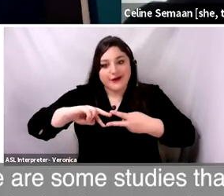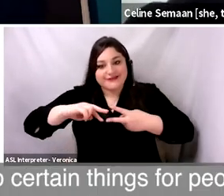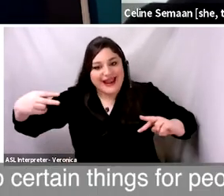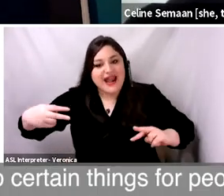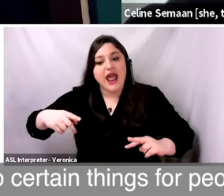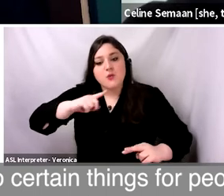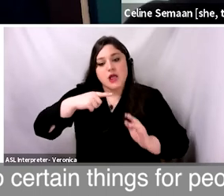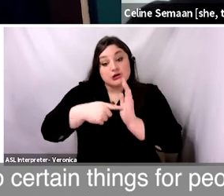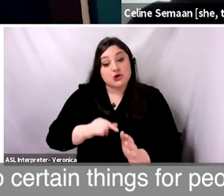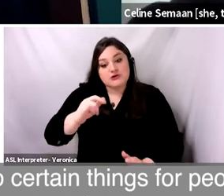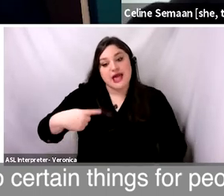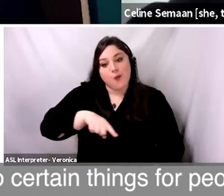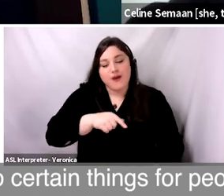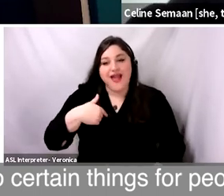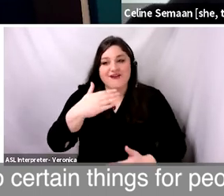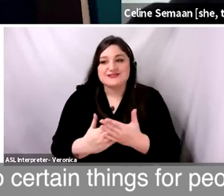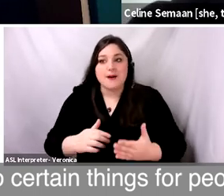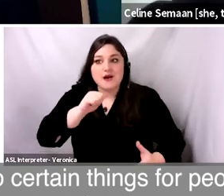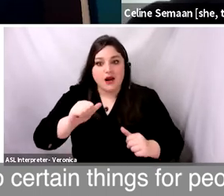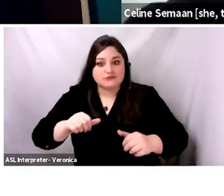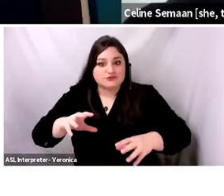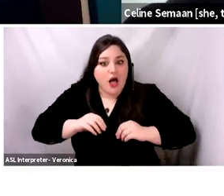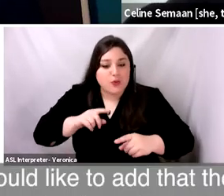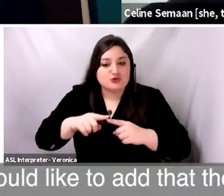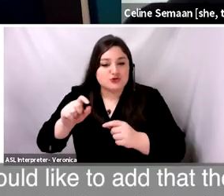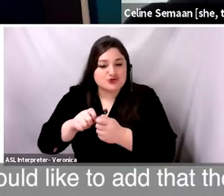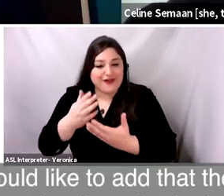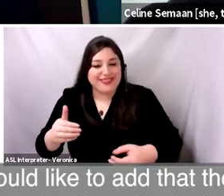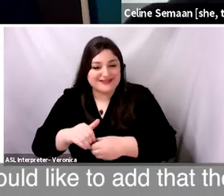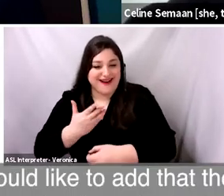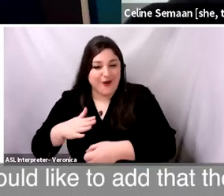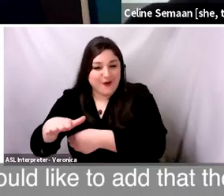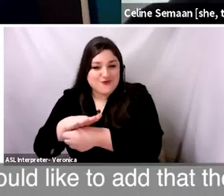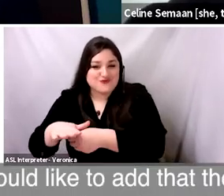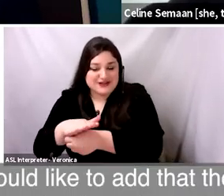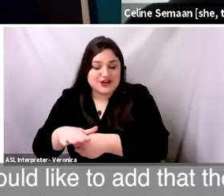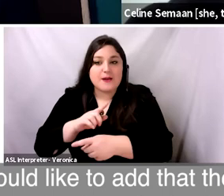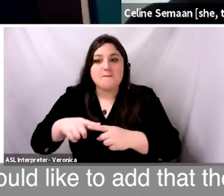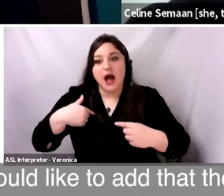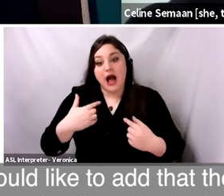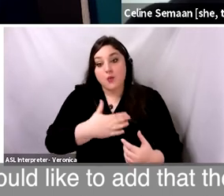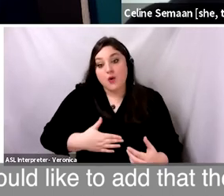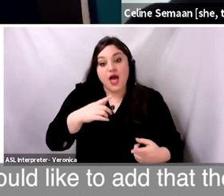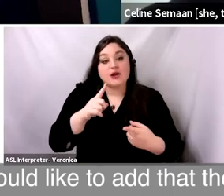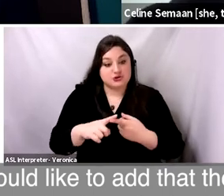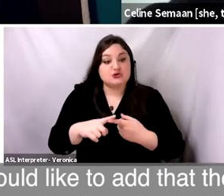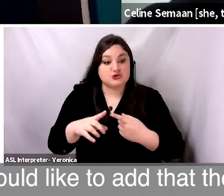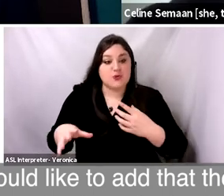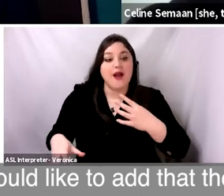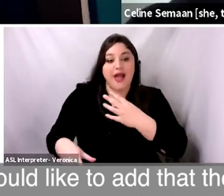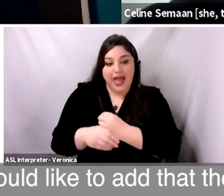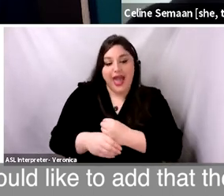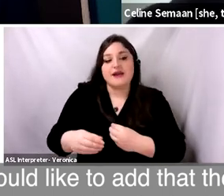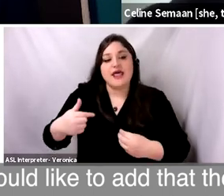intolerant to certain things for people that are coming from our region. I would like to add that there is